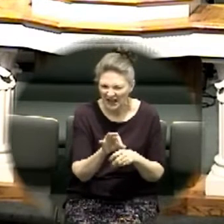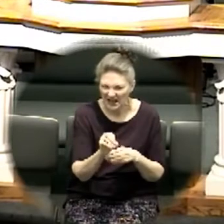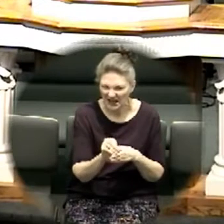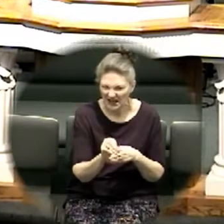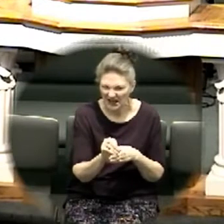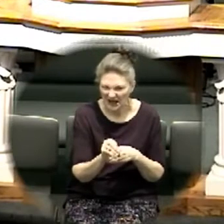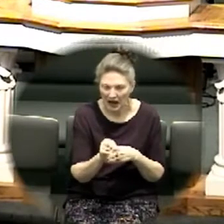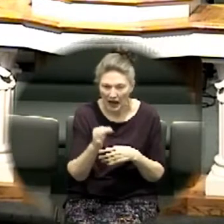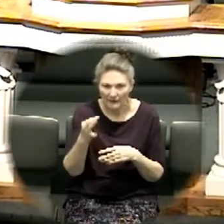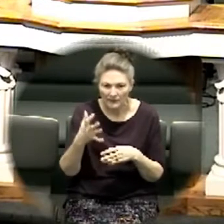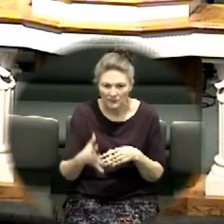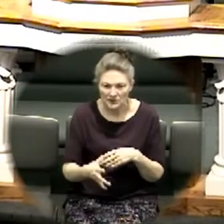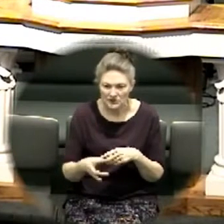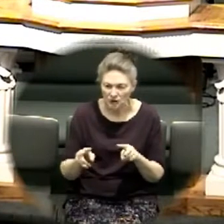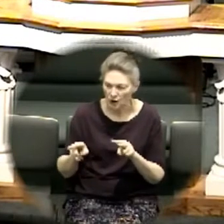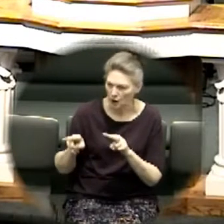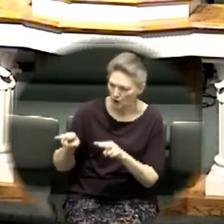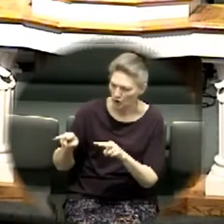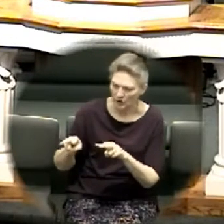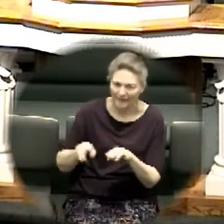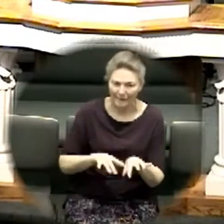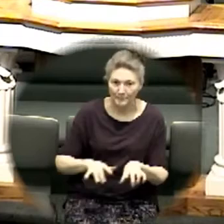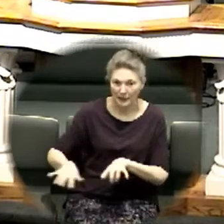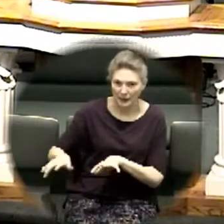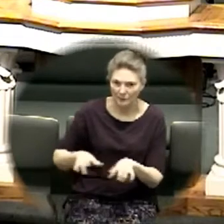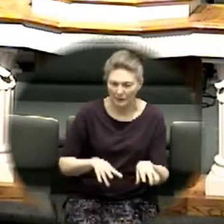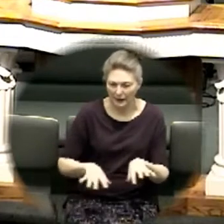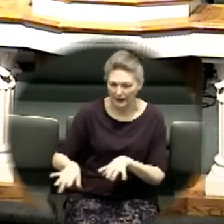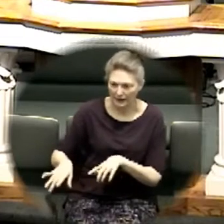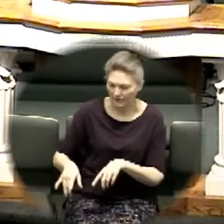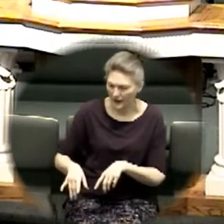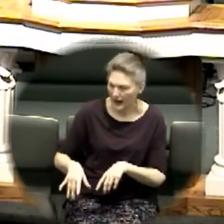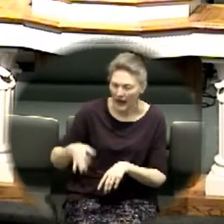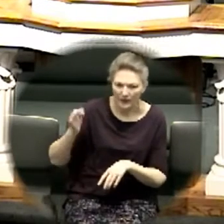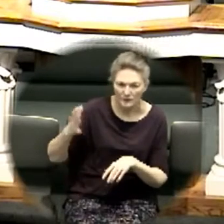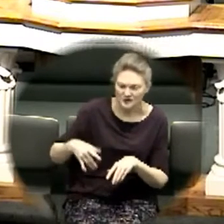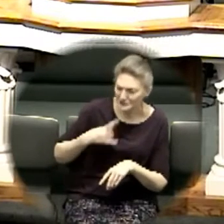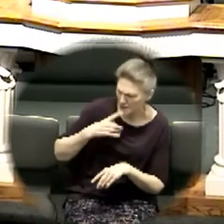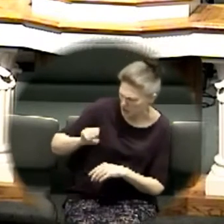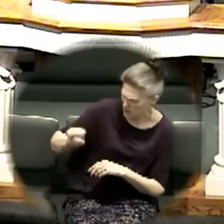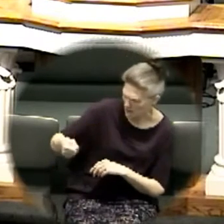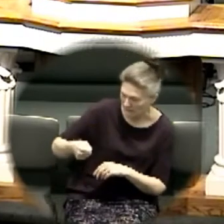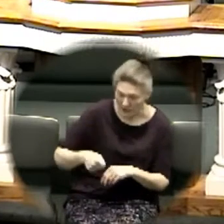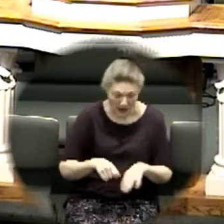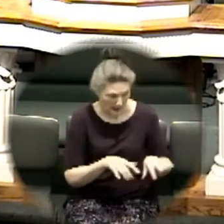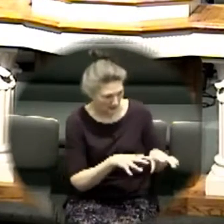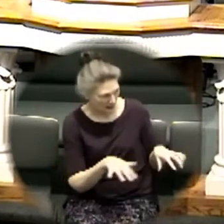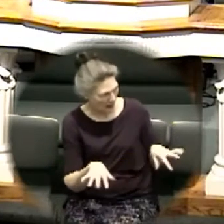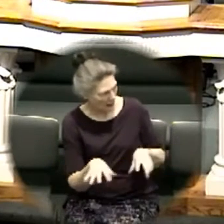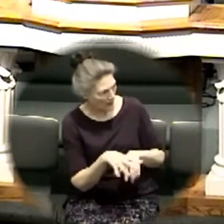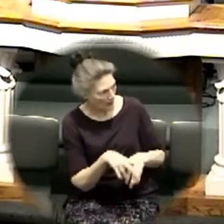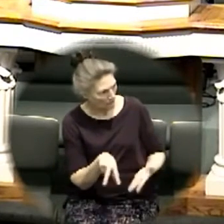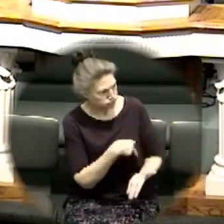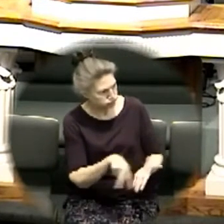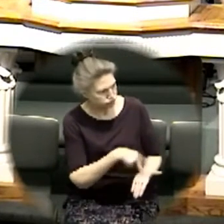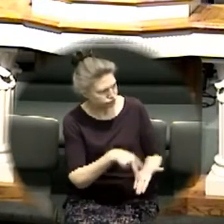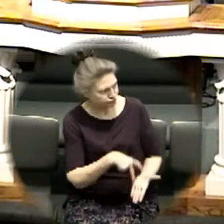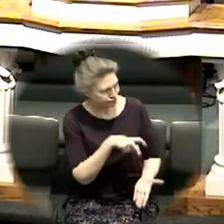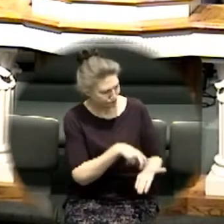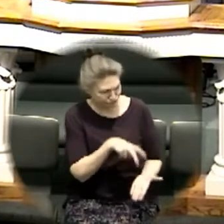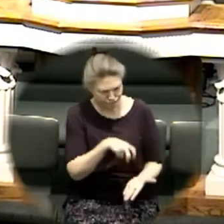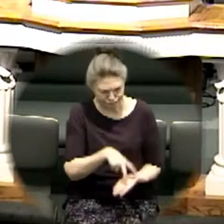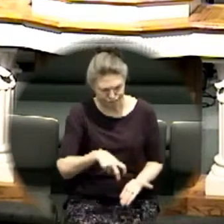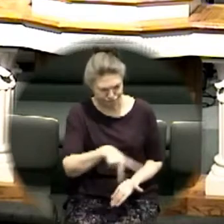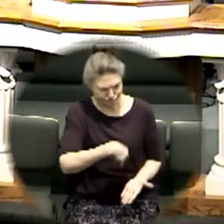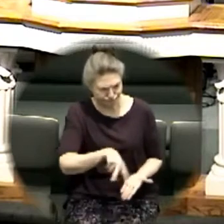and the guy just started to shake and he started to dance and shout i mean he did that kicking up the heels and he was just going all over the